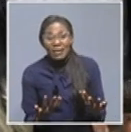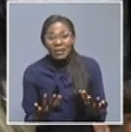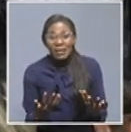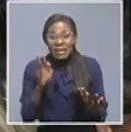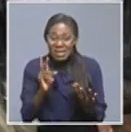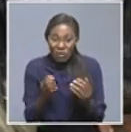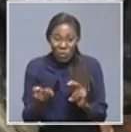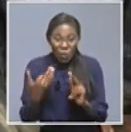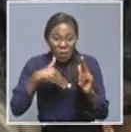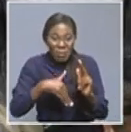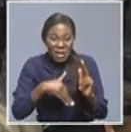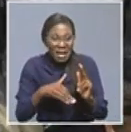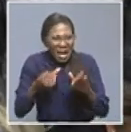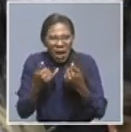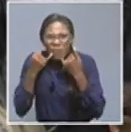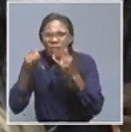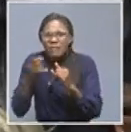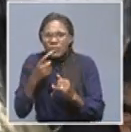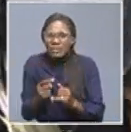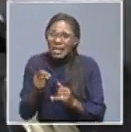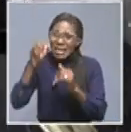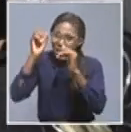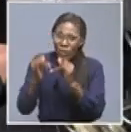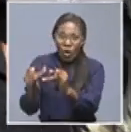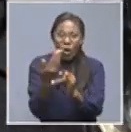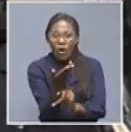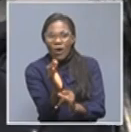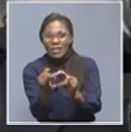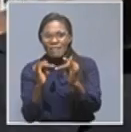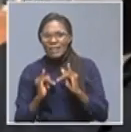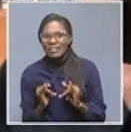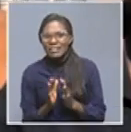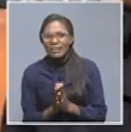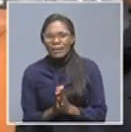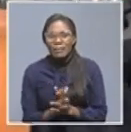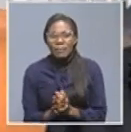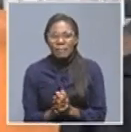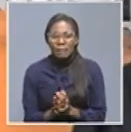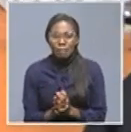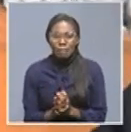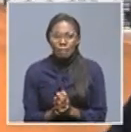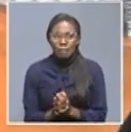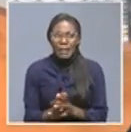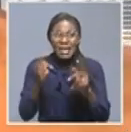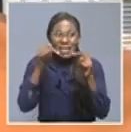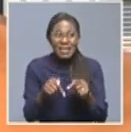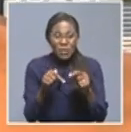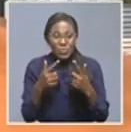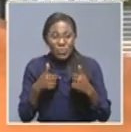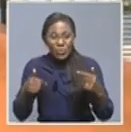forming part and parcel of this significant event? Right now I'm urging all prospective